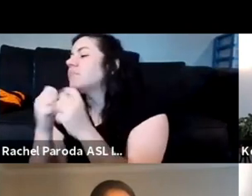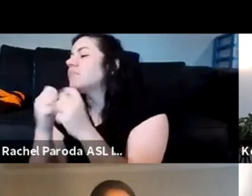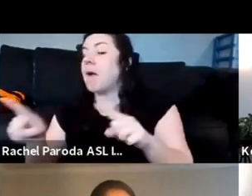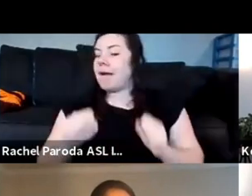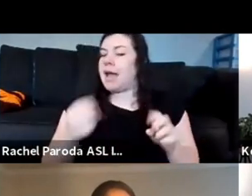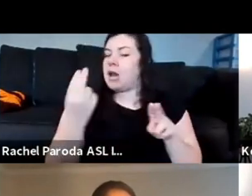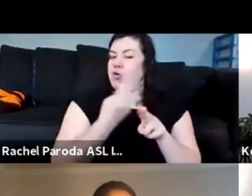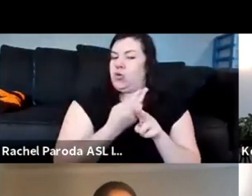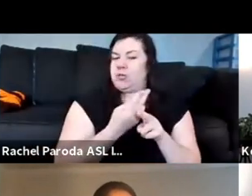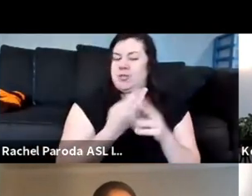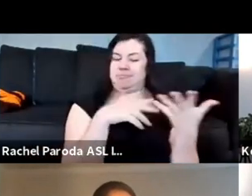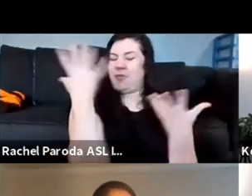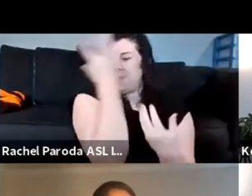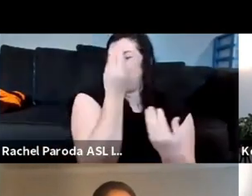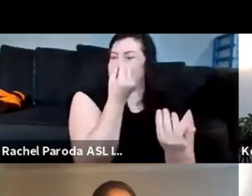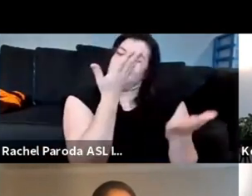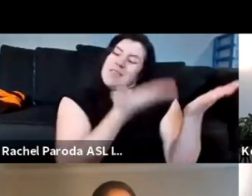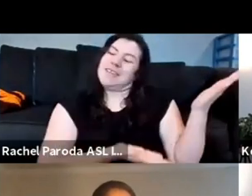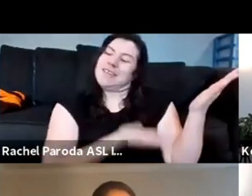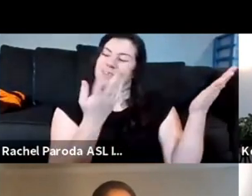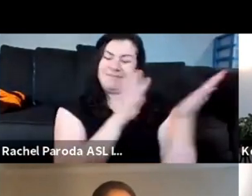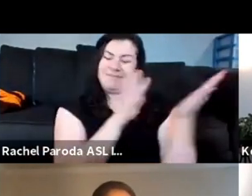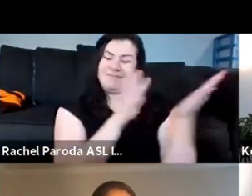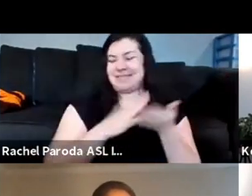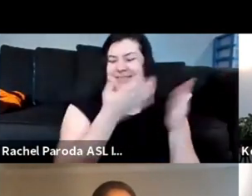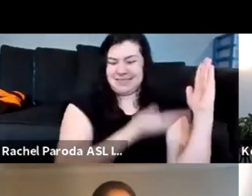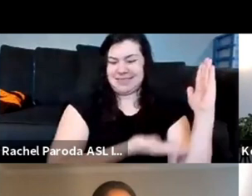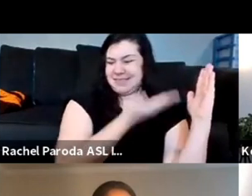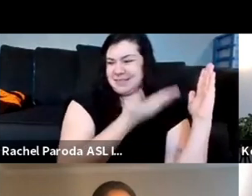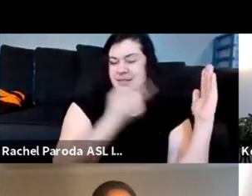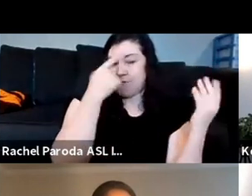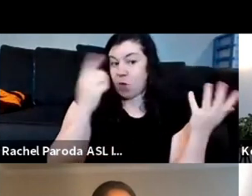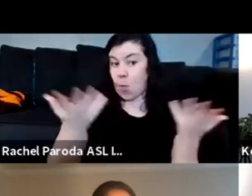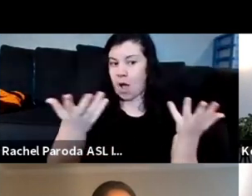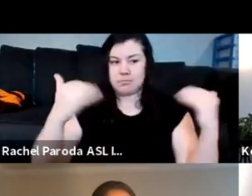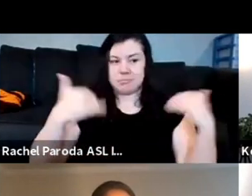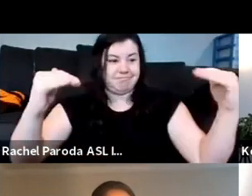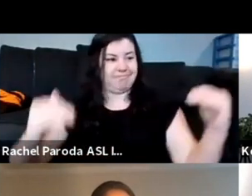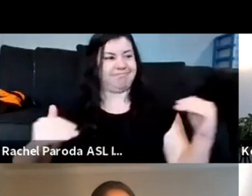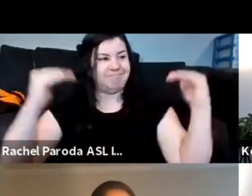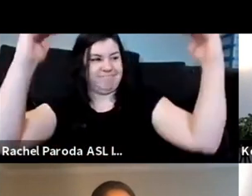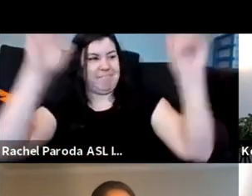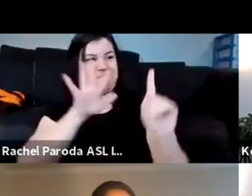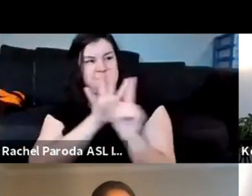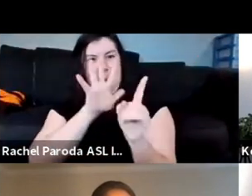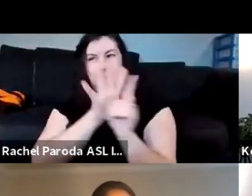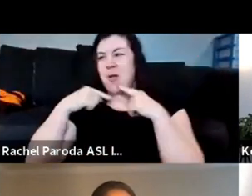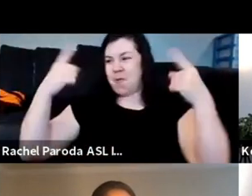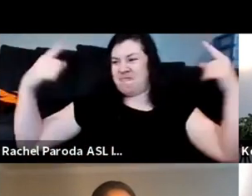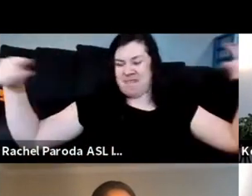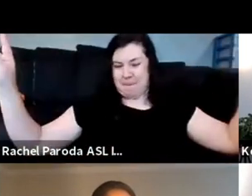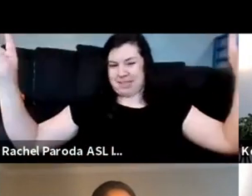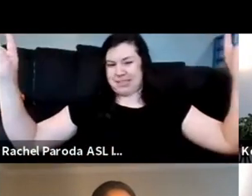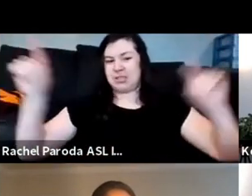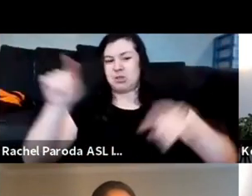aesthetic and then use that to enhance status so i think racial capitalism is really important